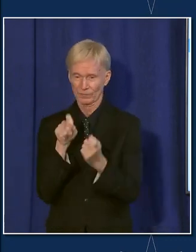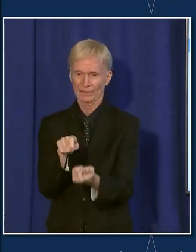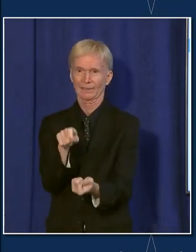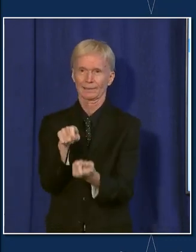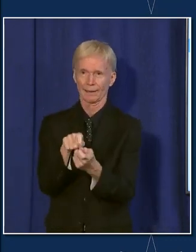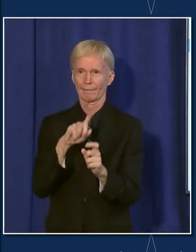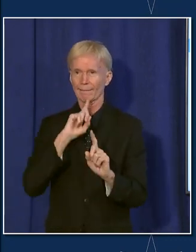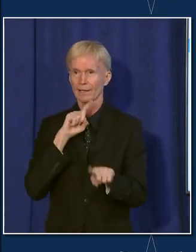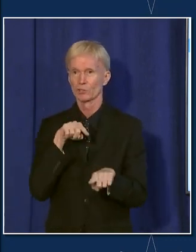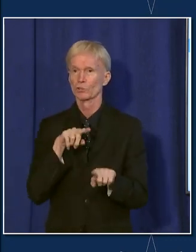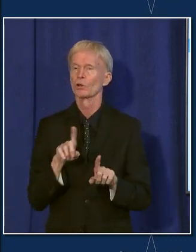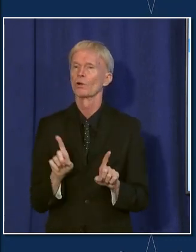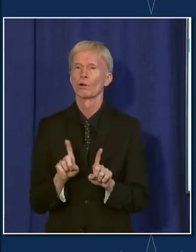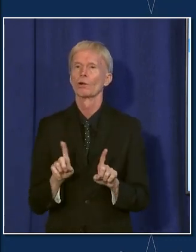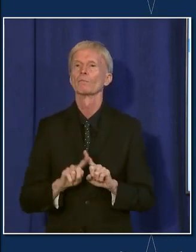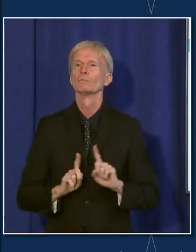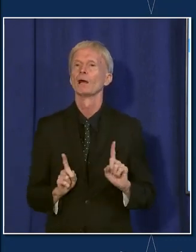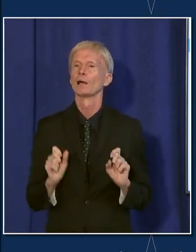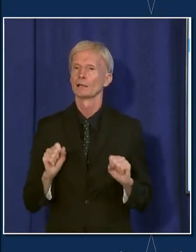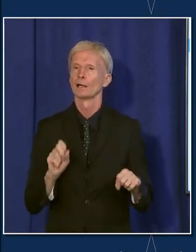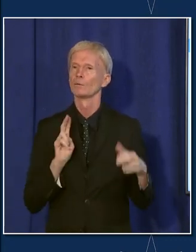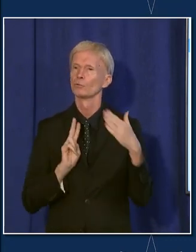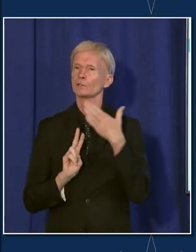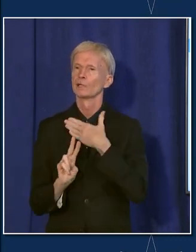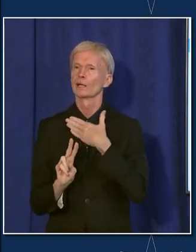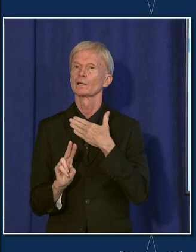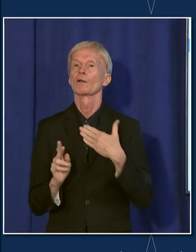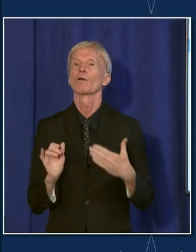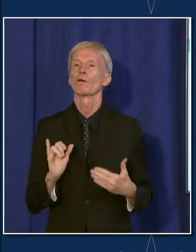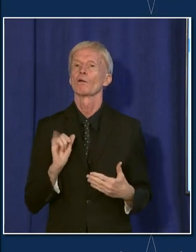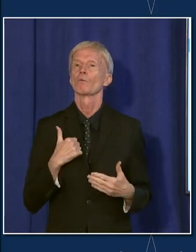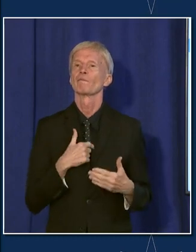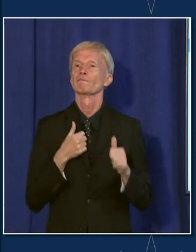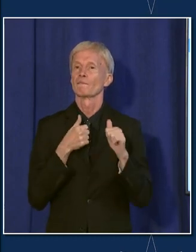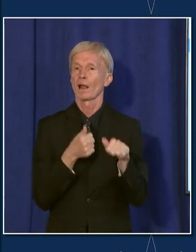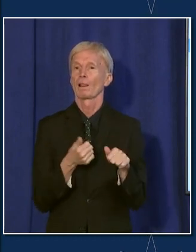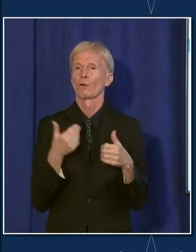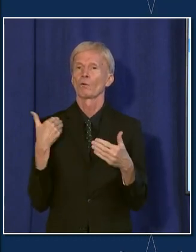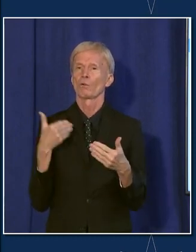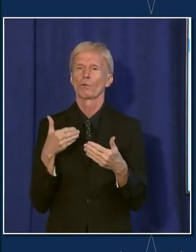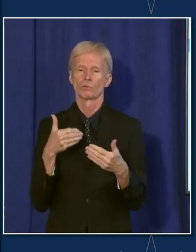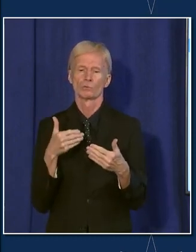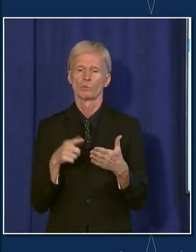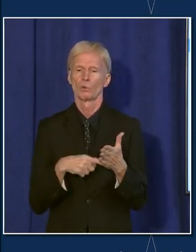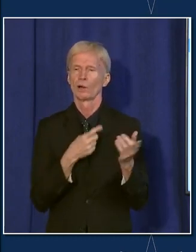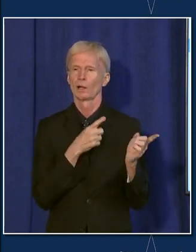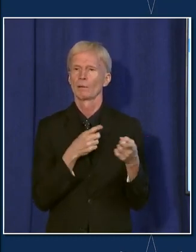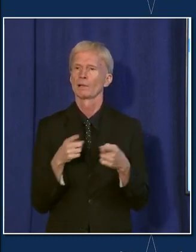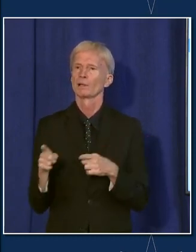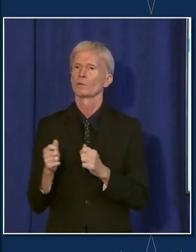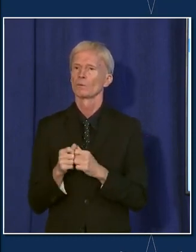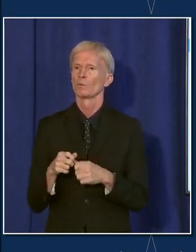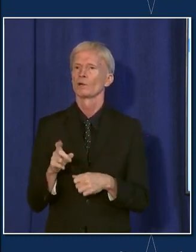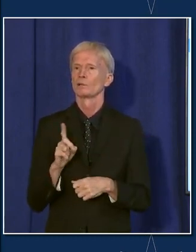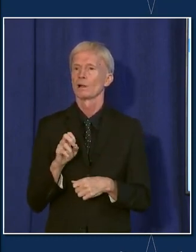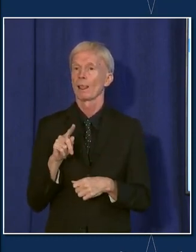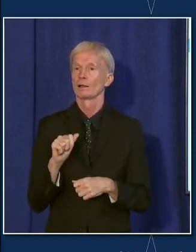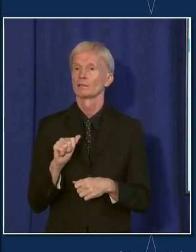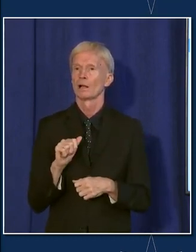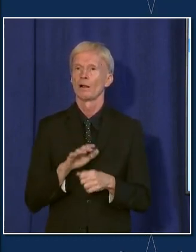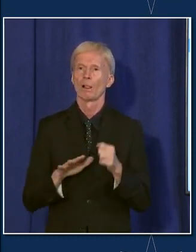to that. But what we can predict is that we've been following very closely what's been happening with the Delta surges